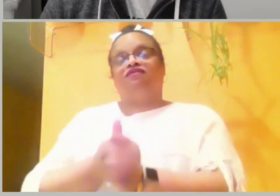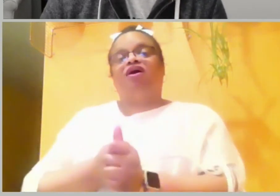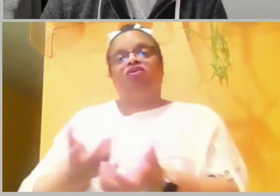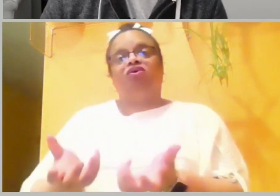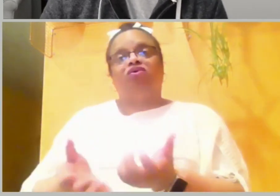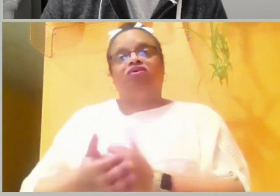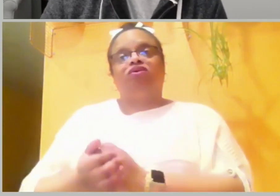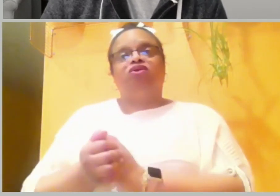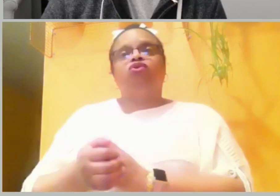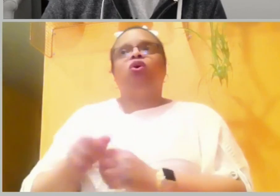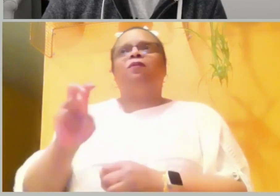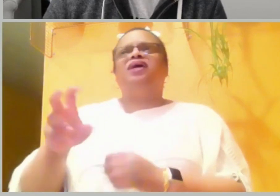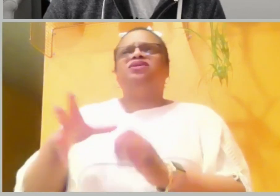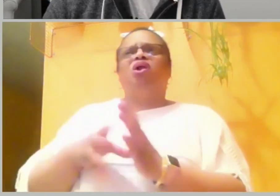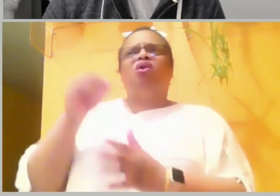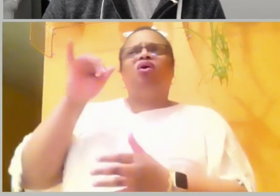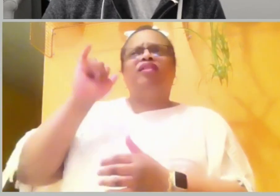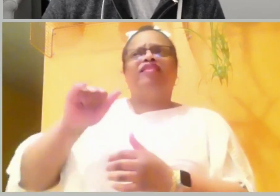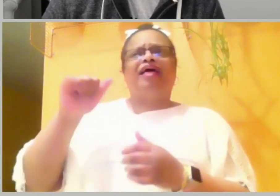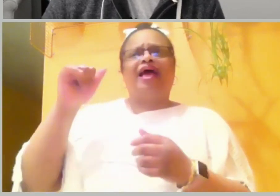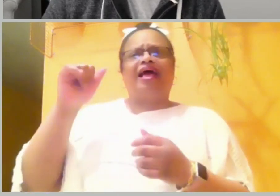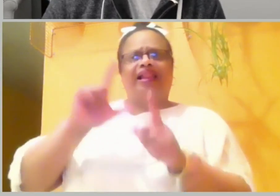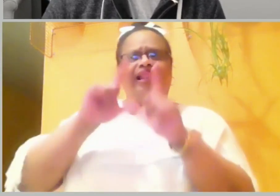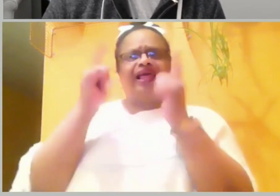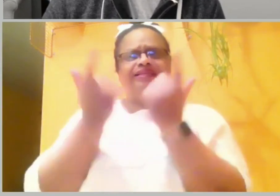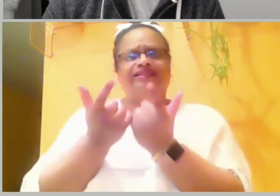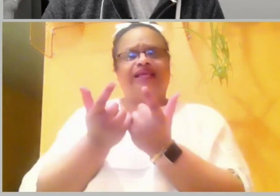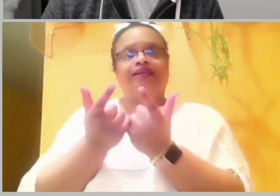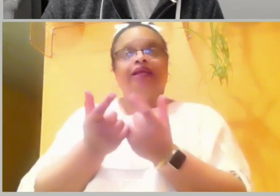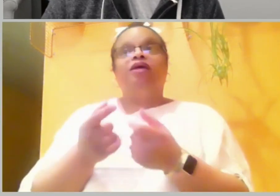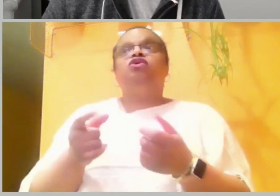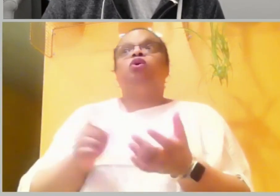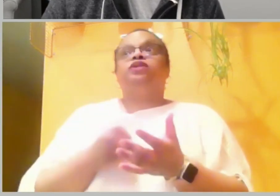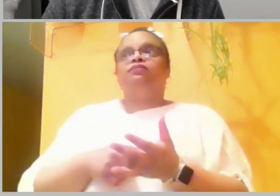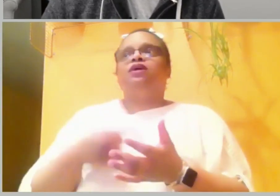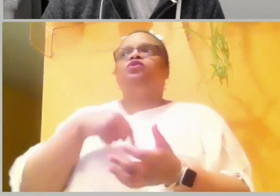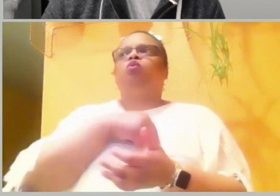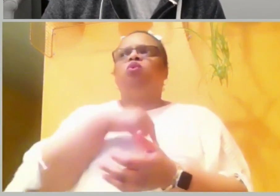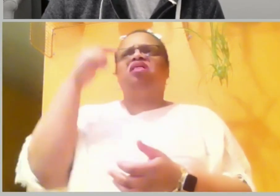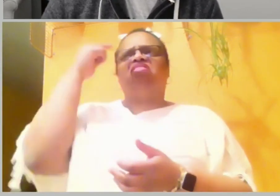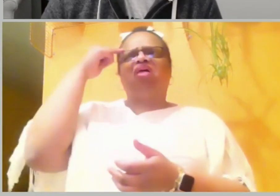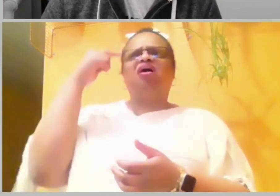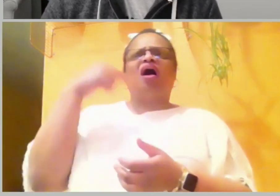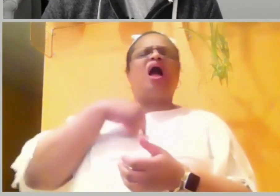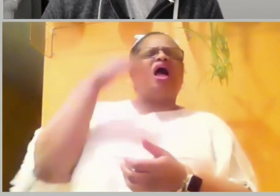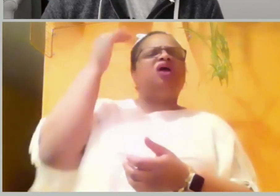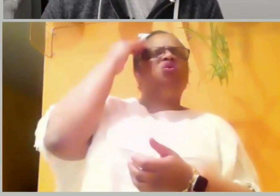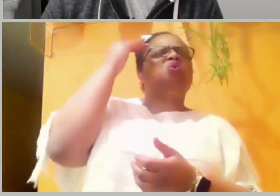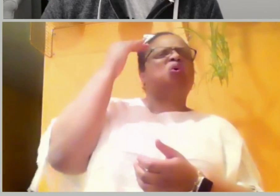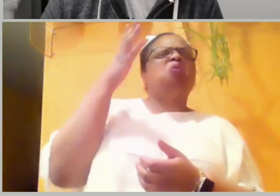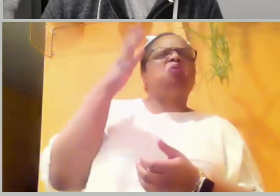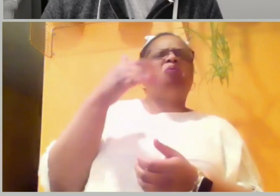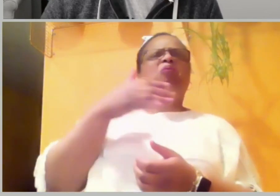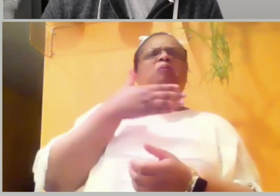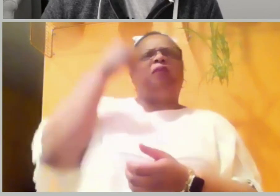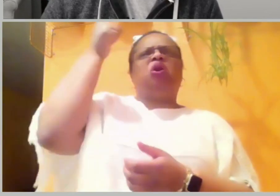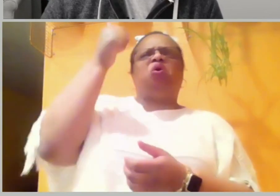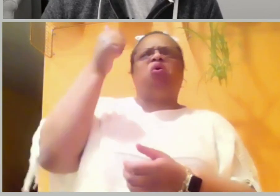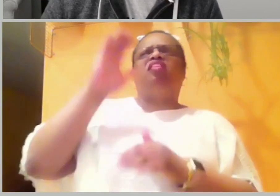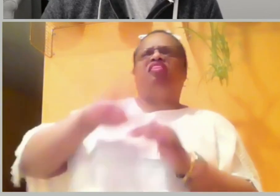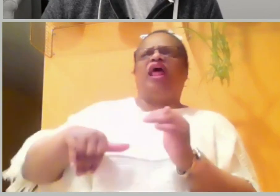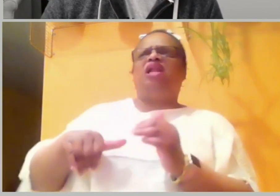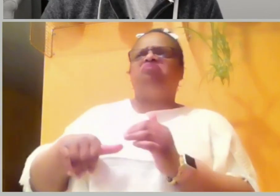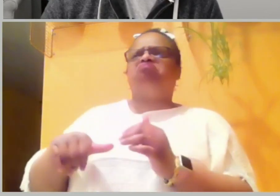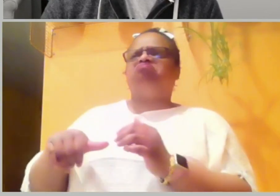So oftentimes, we try to play the role of God. Perhaps in the past, you thought to yourself, is Sunday really that